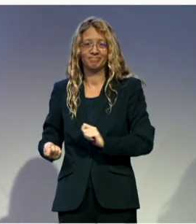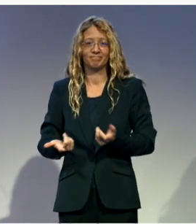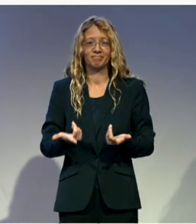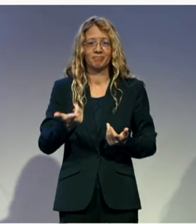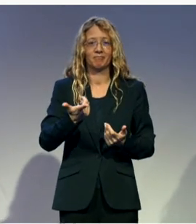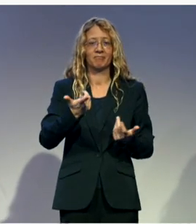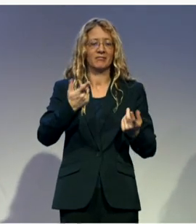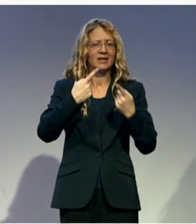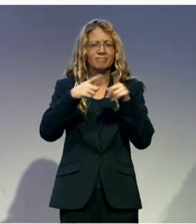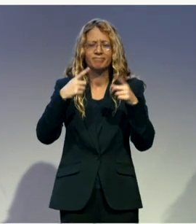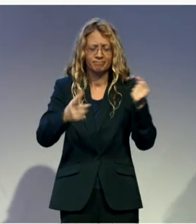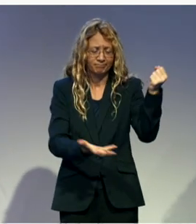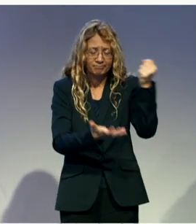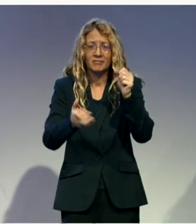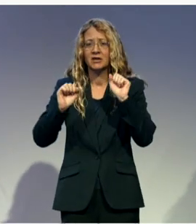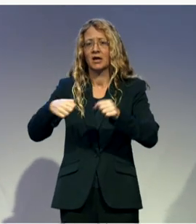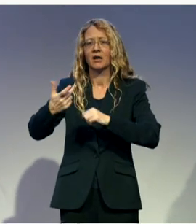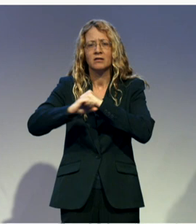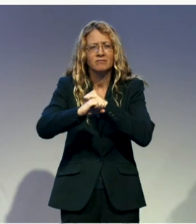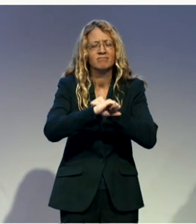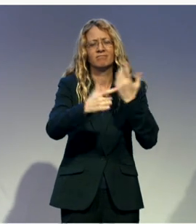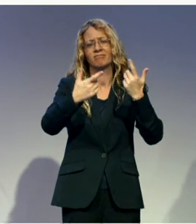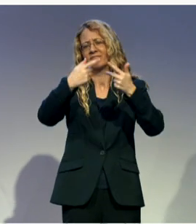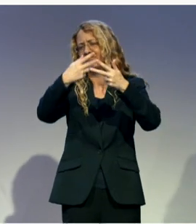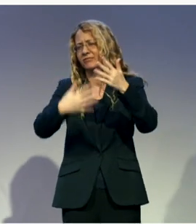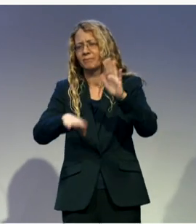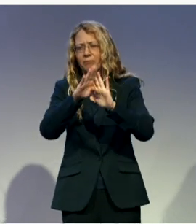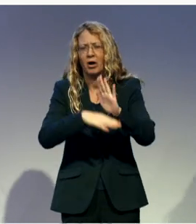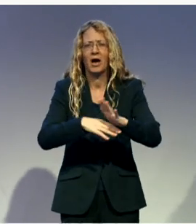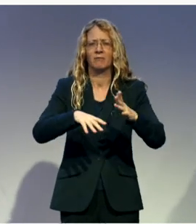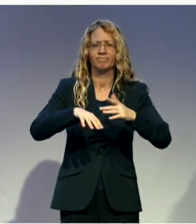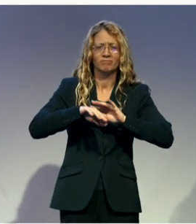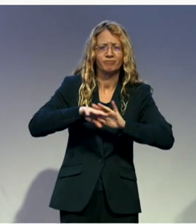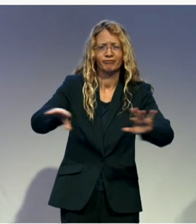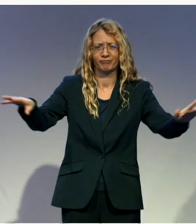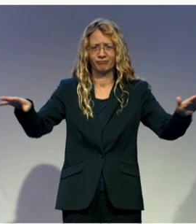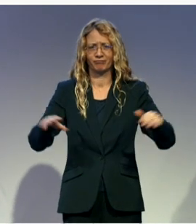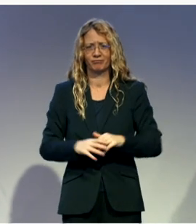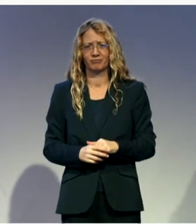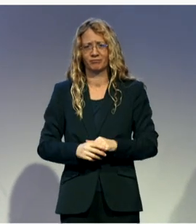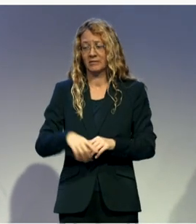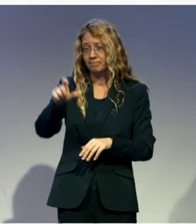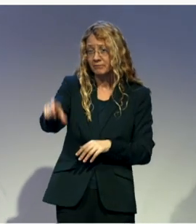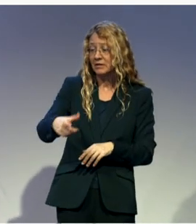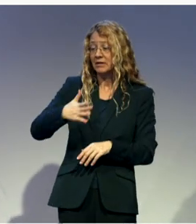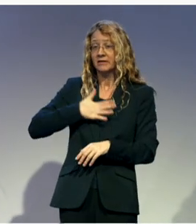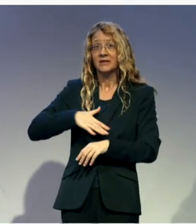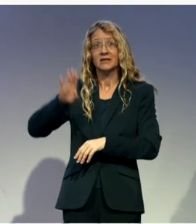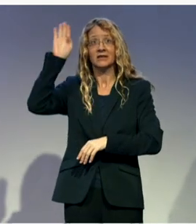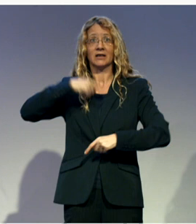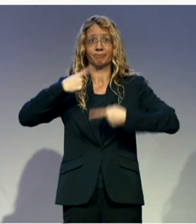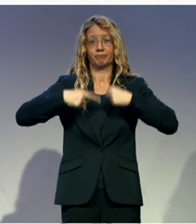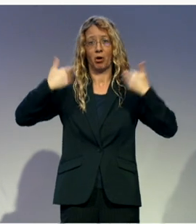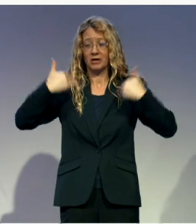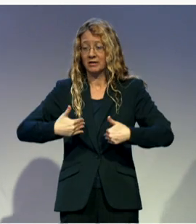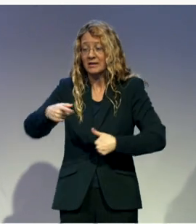political representation. So, funding as well as the achievements are the two fish of the coin,